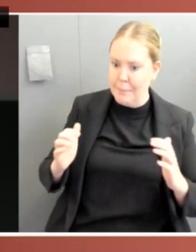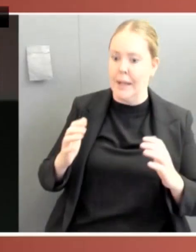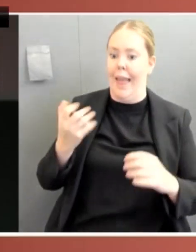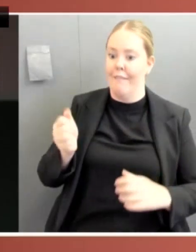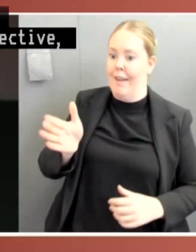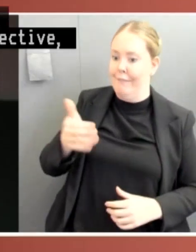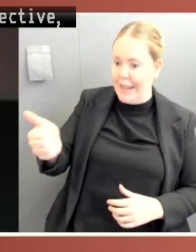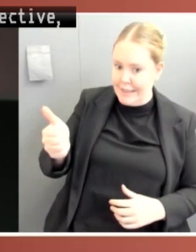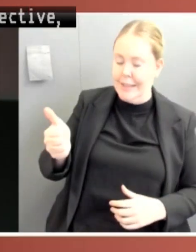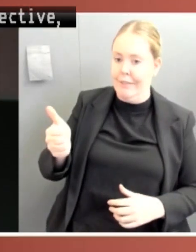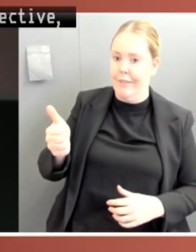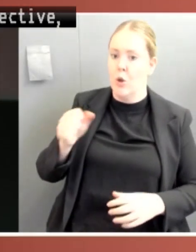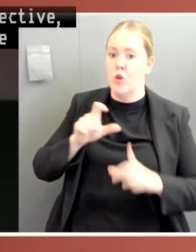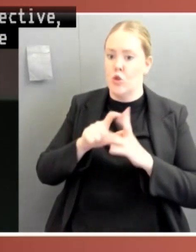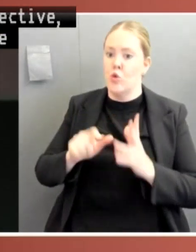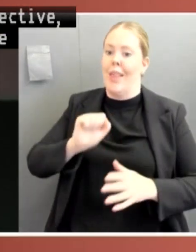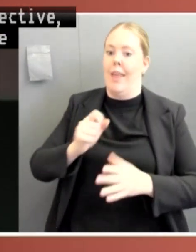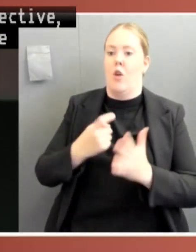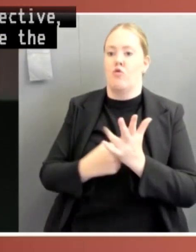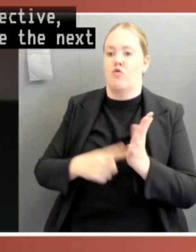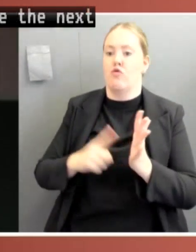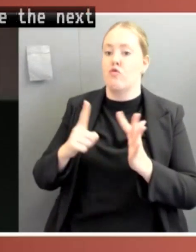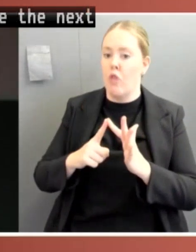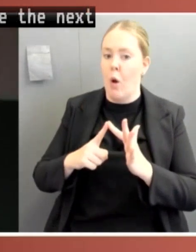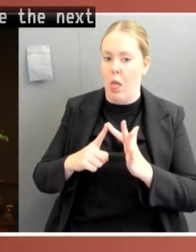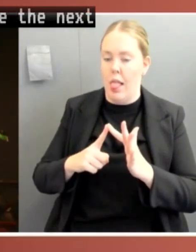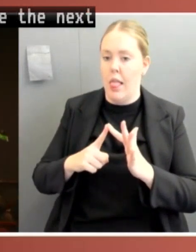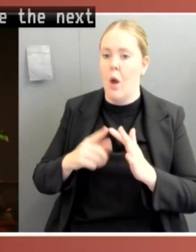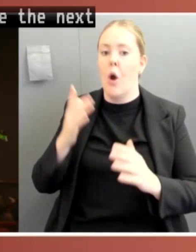Australia deals with a crisis or a public health emergency. Thank you.